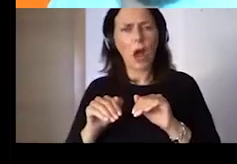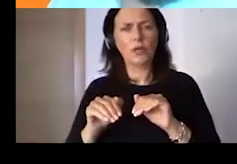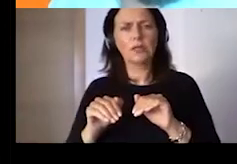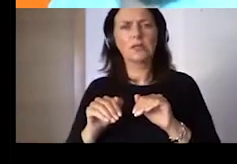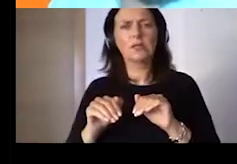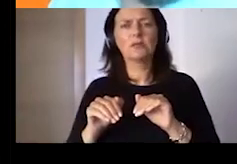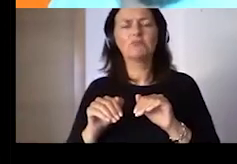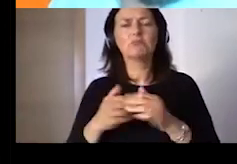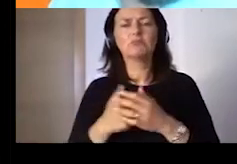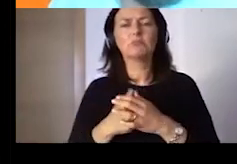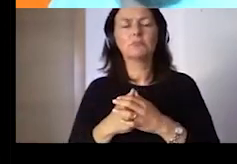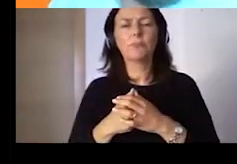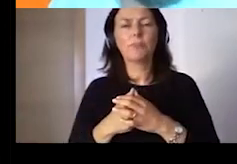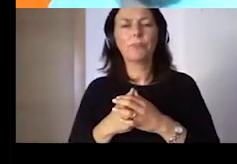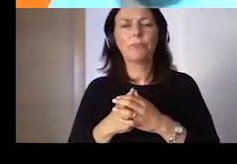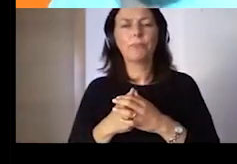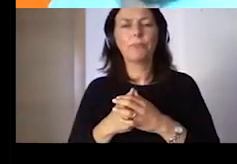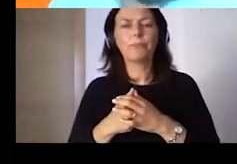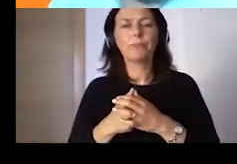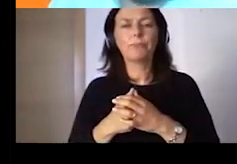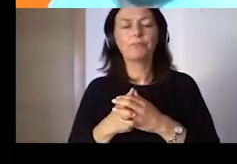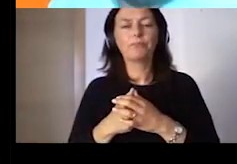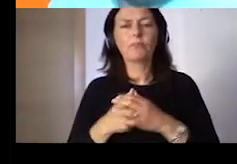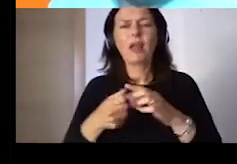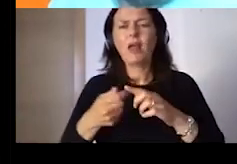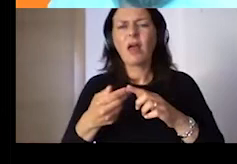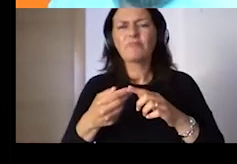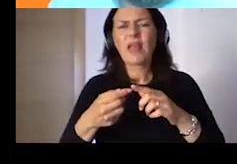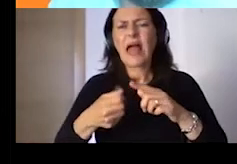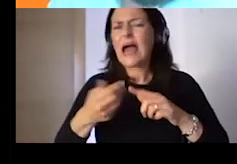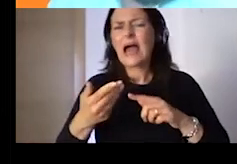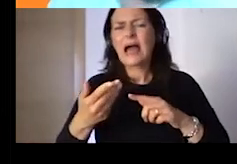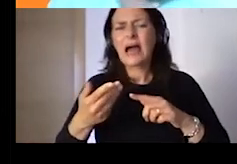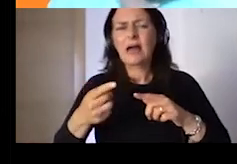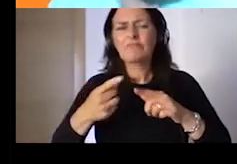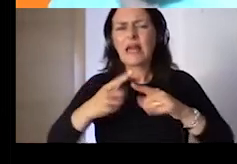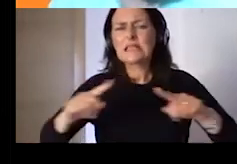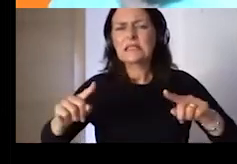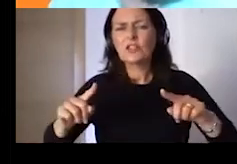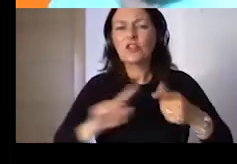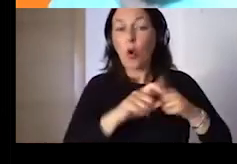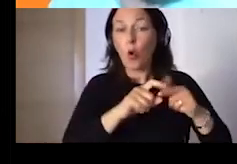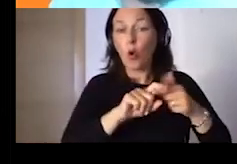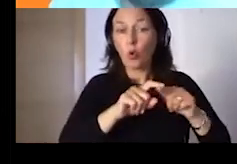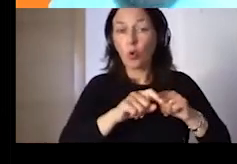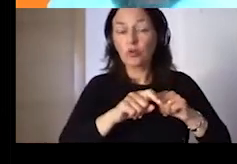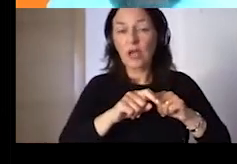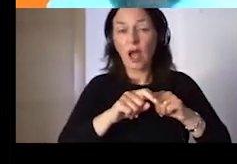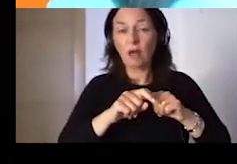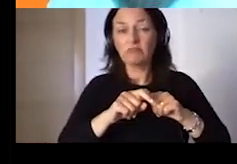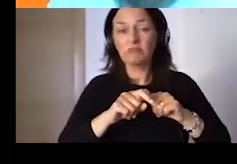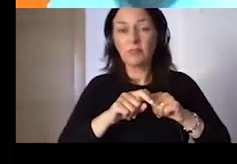set of tools and platforms that could be easily transferred in any European country